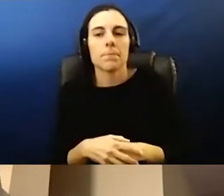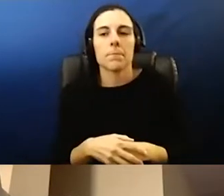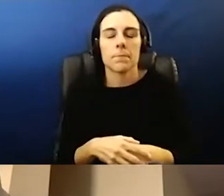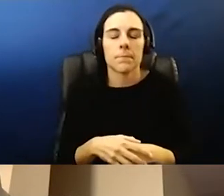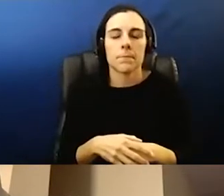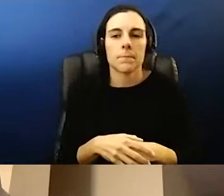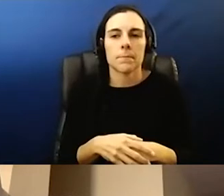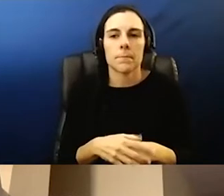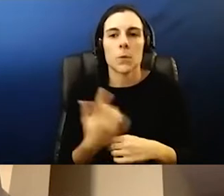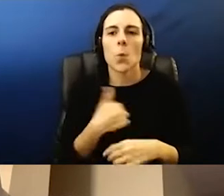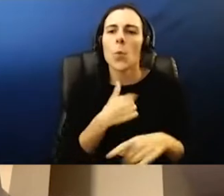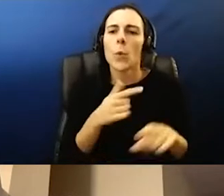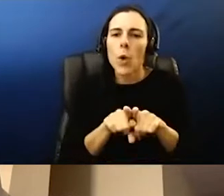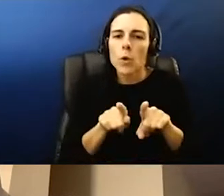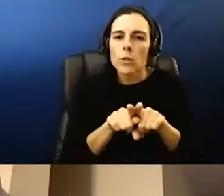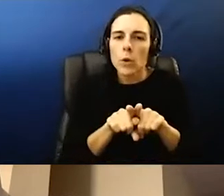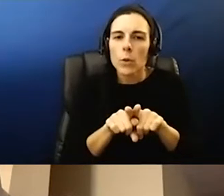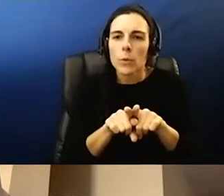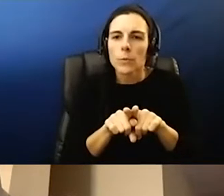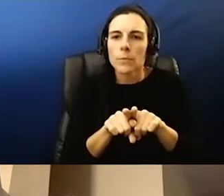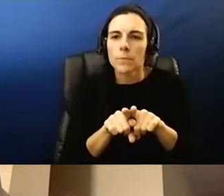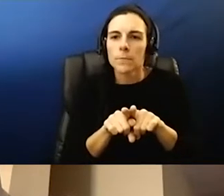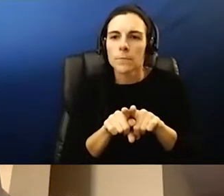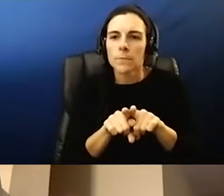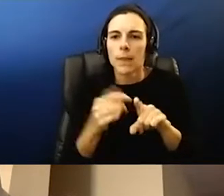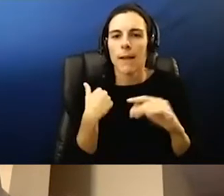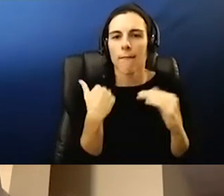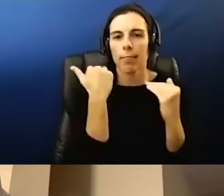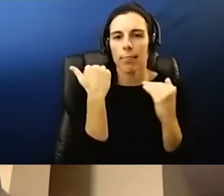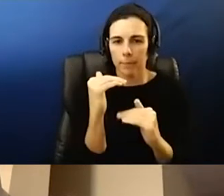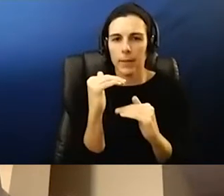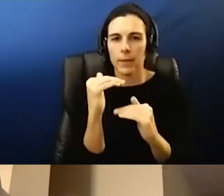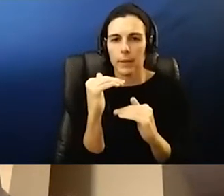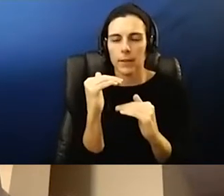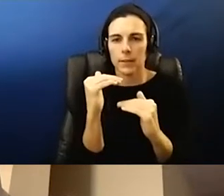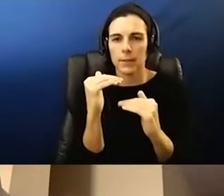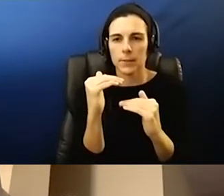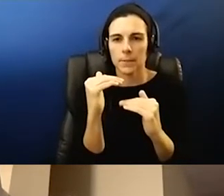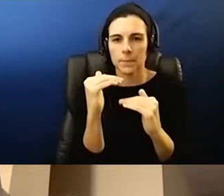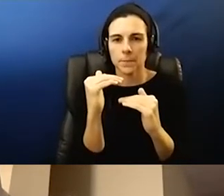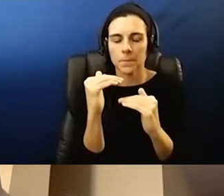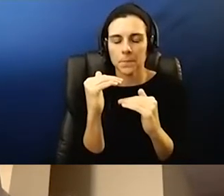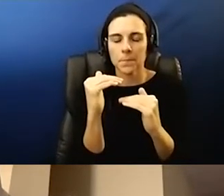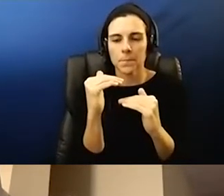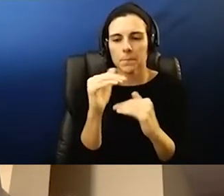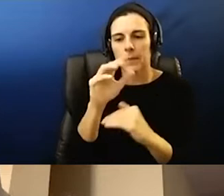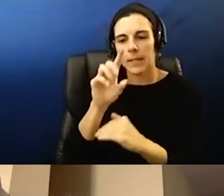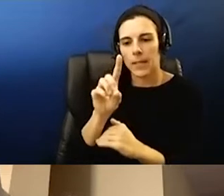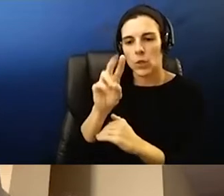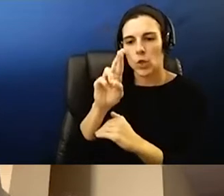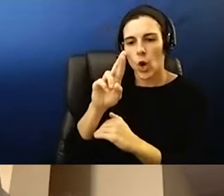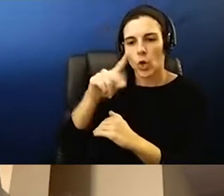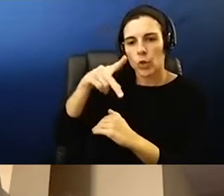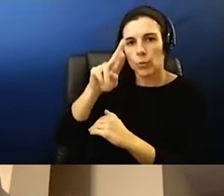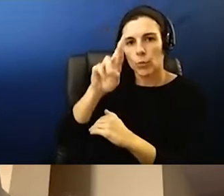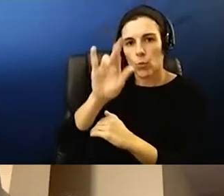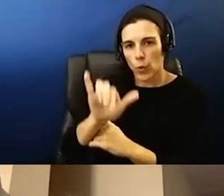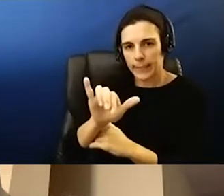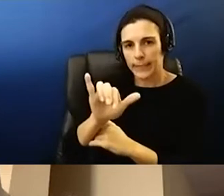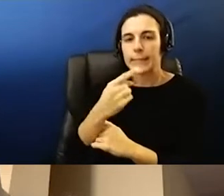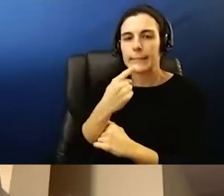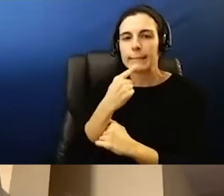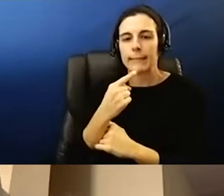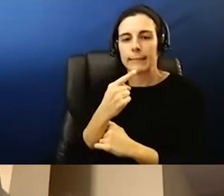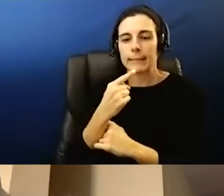We also have limited, you know, as Dr. Presley said, the amount of people